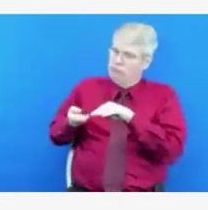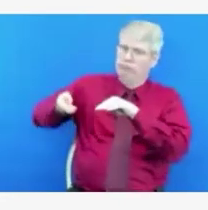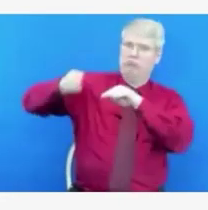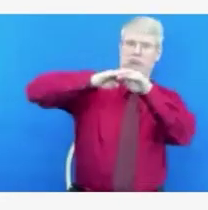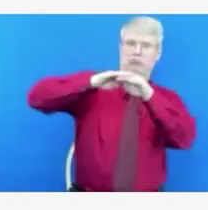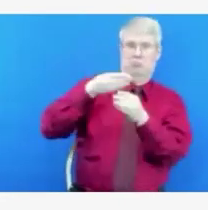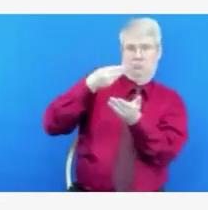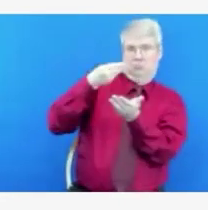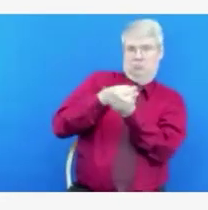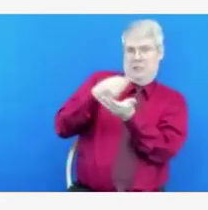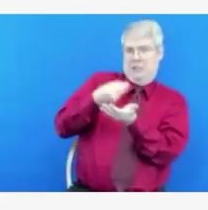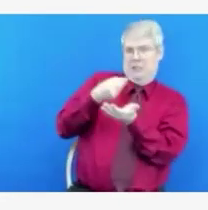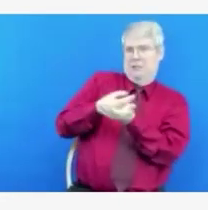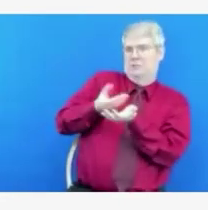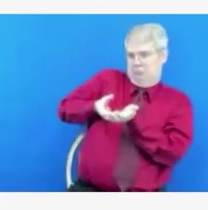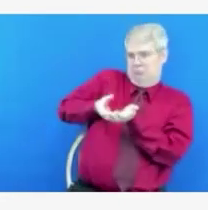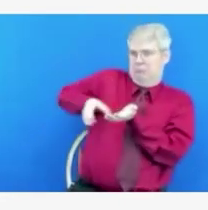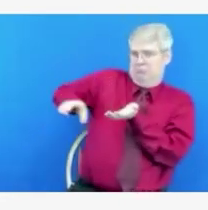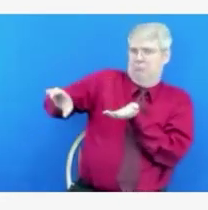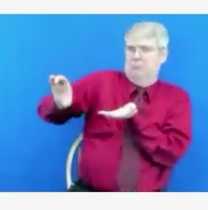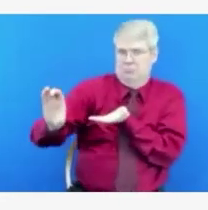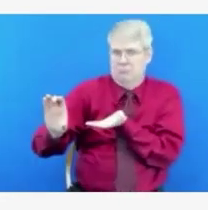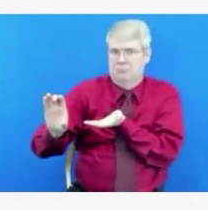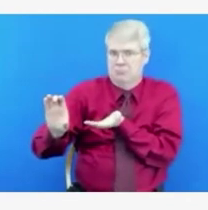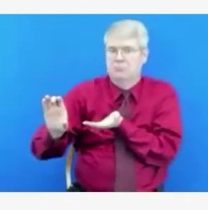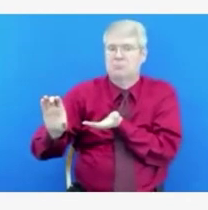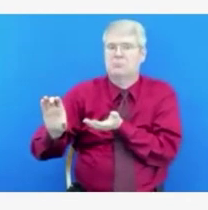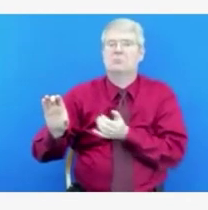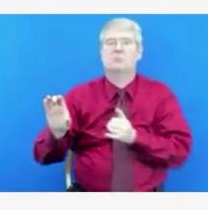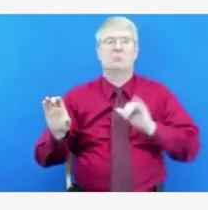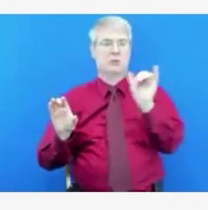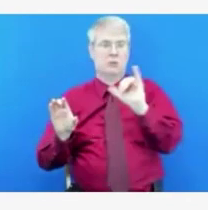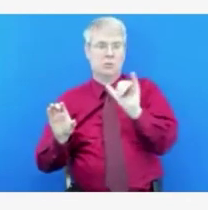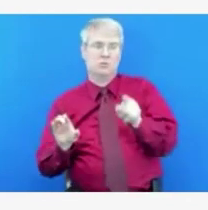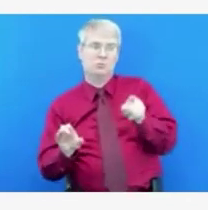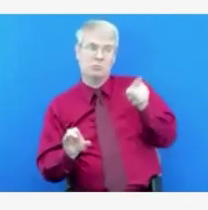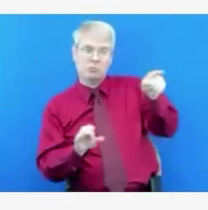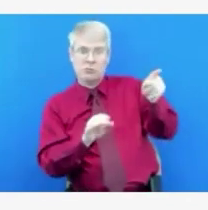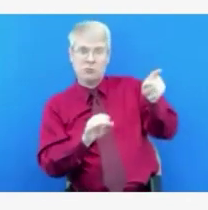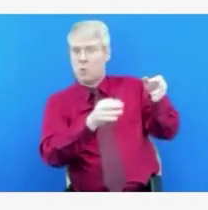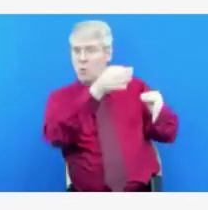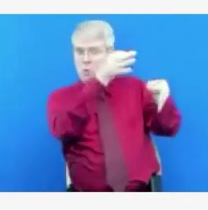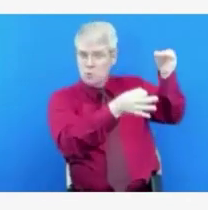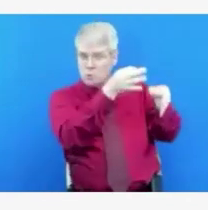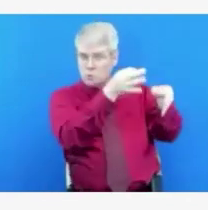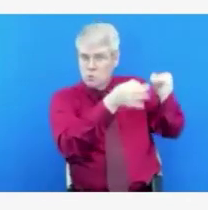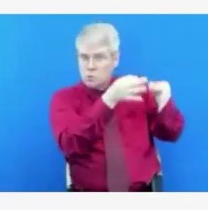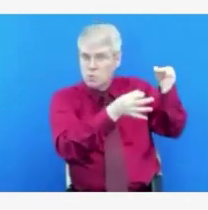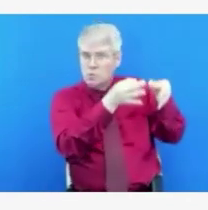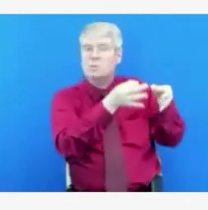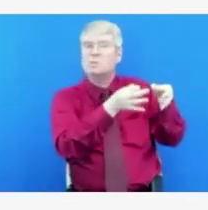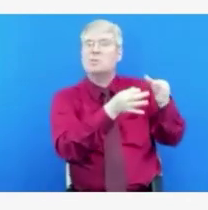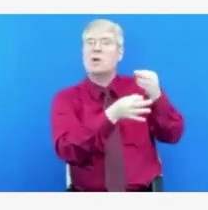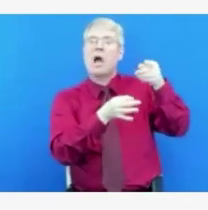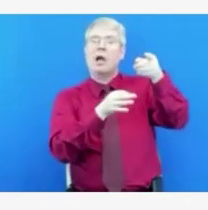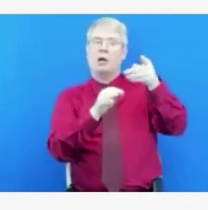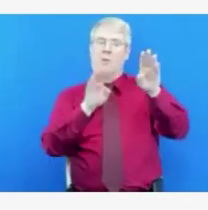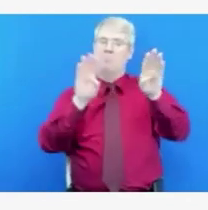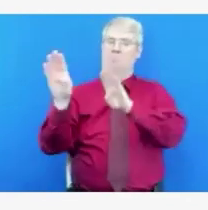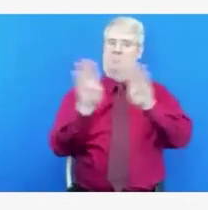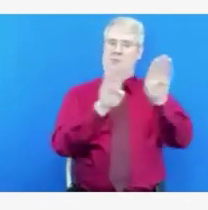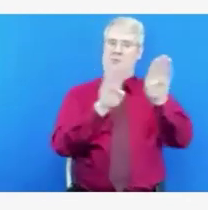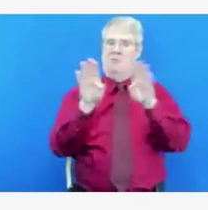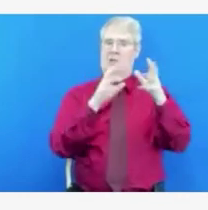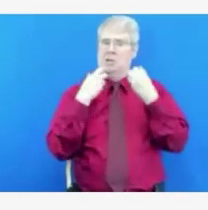co-chairs of that council. And a large portion of that plan is focused on children. There's also a large portion on